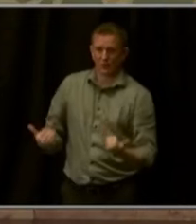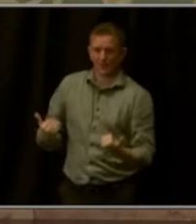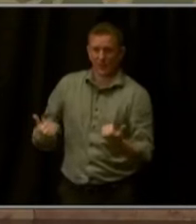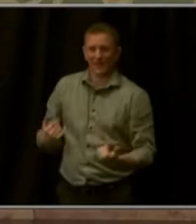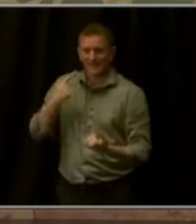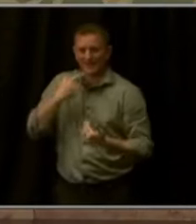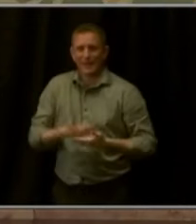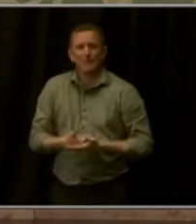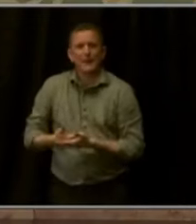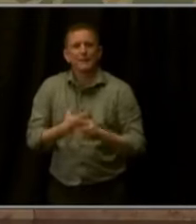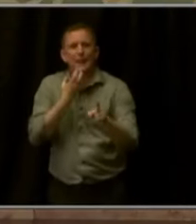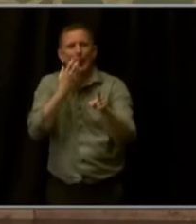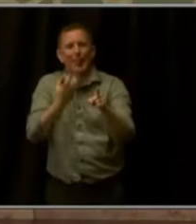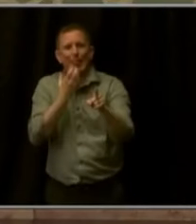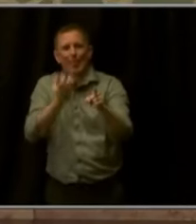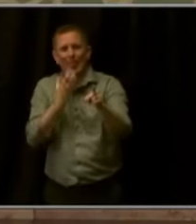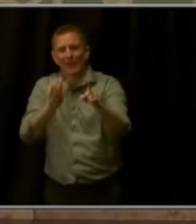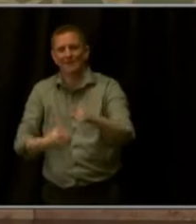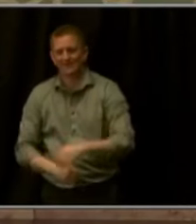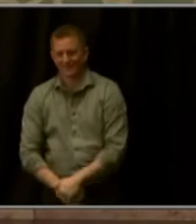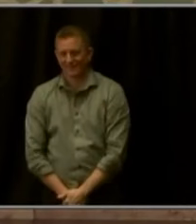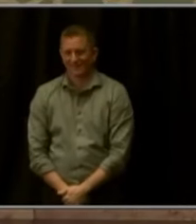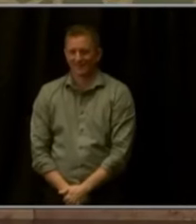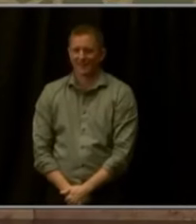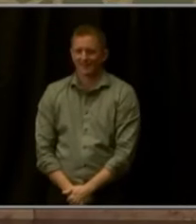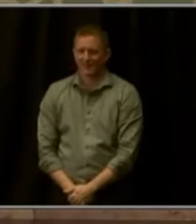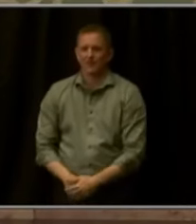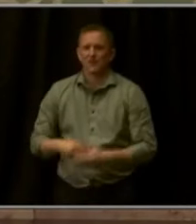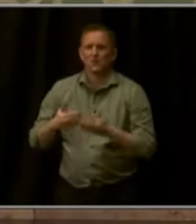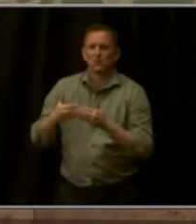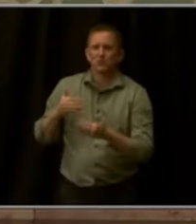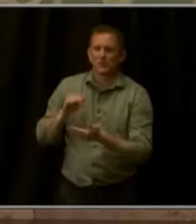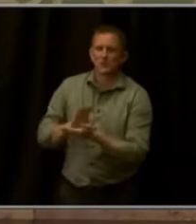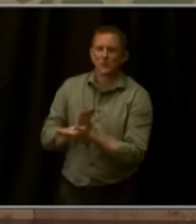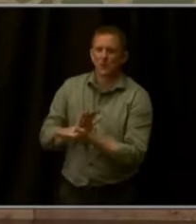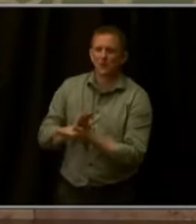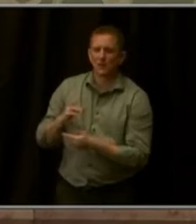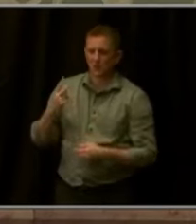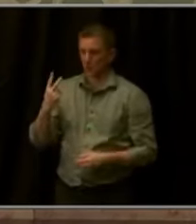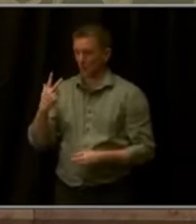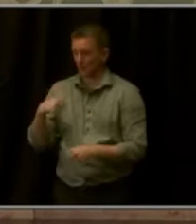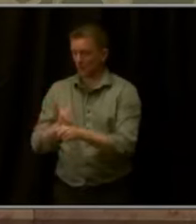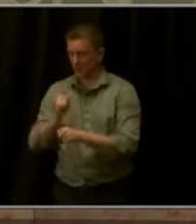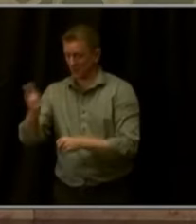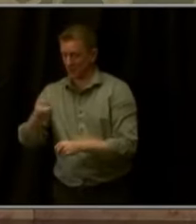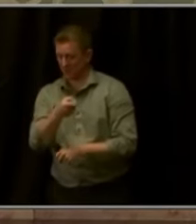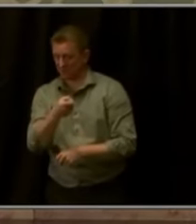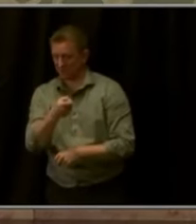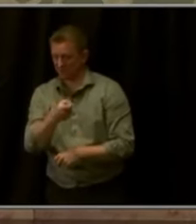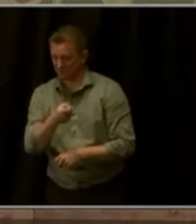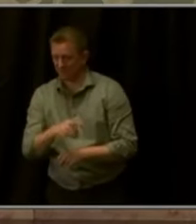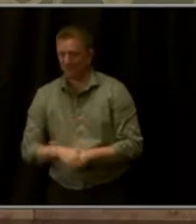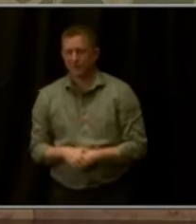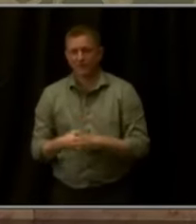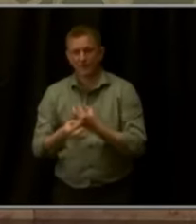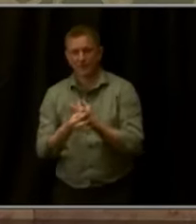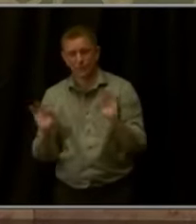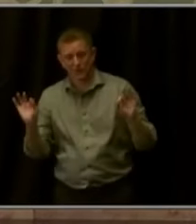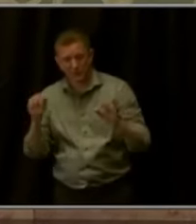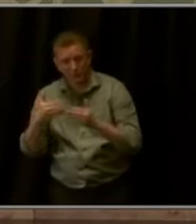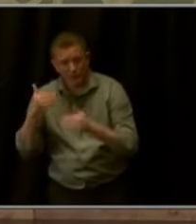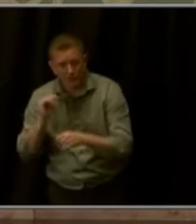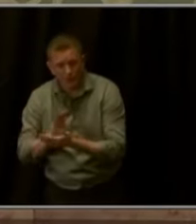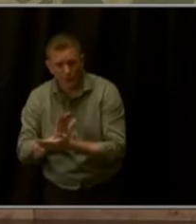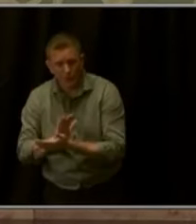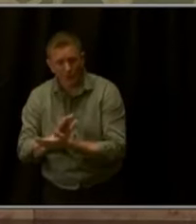granddaughter in preschool in about three years, right? And by the way, free preschool helped propel Colorado from